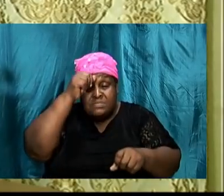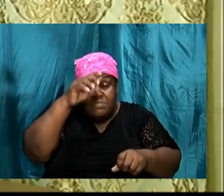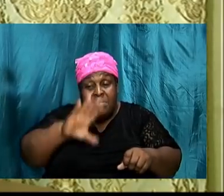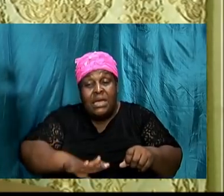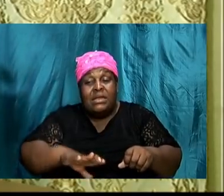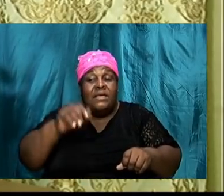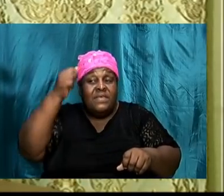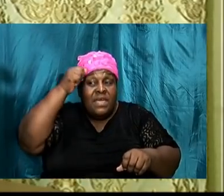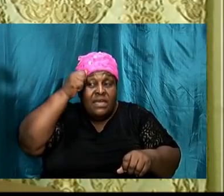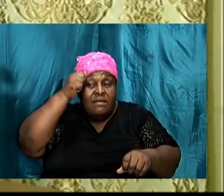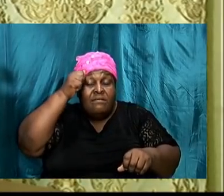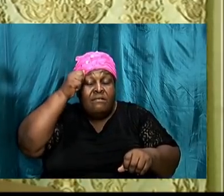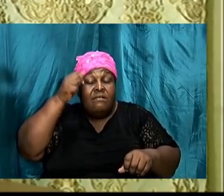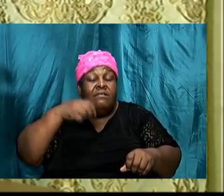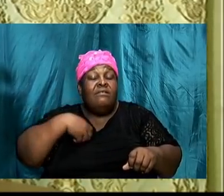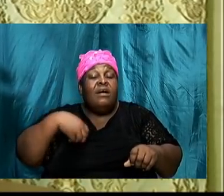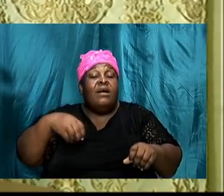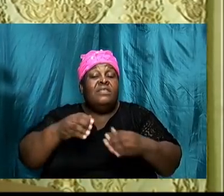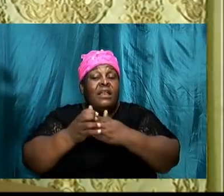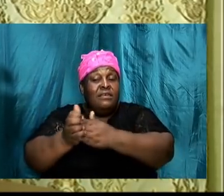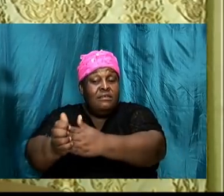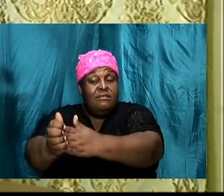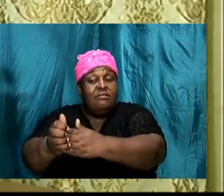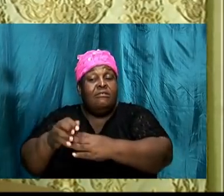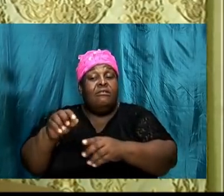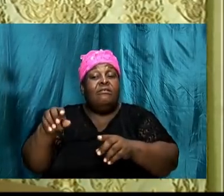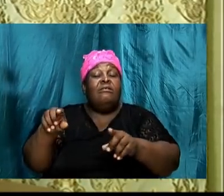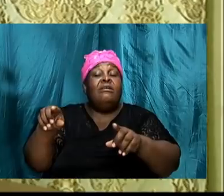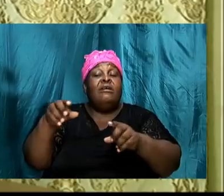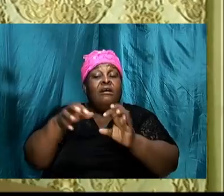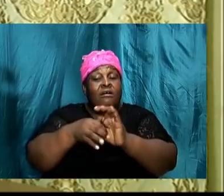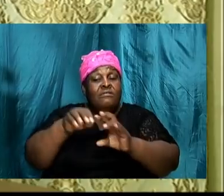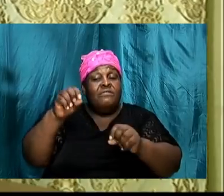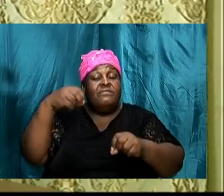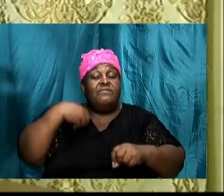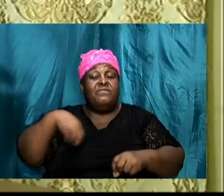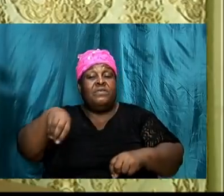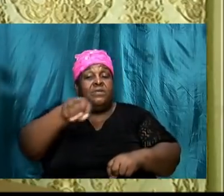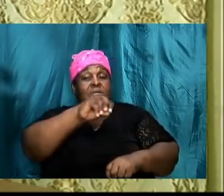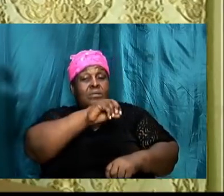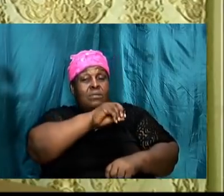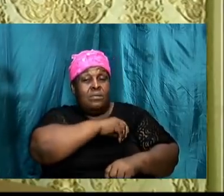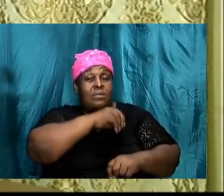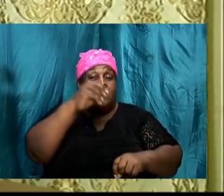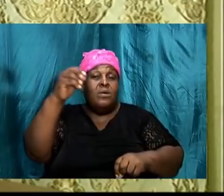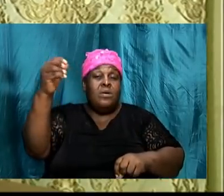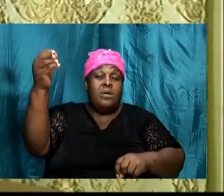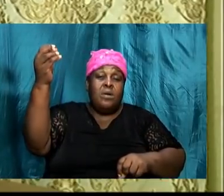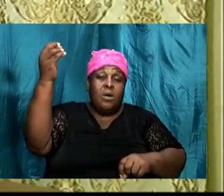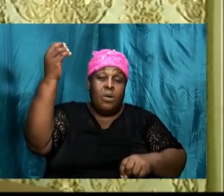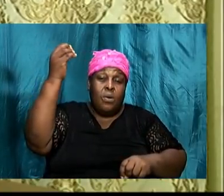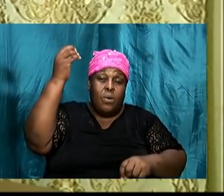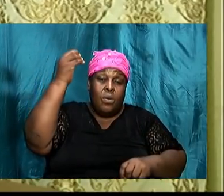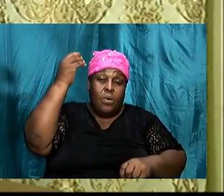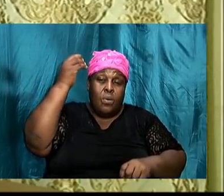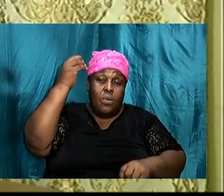head of our homes, we need to understand that some of the times when we make decisions,